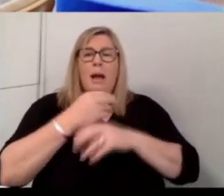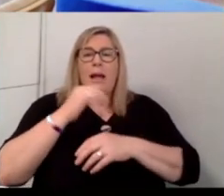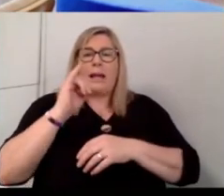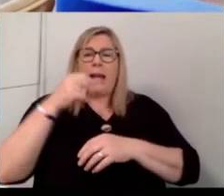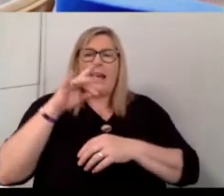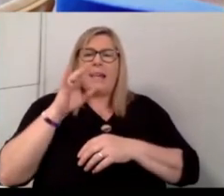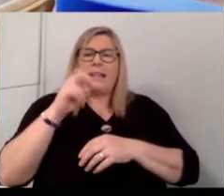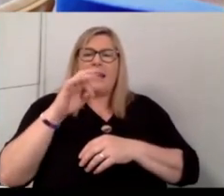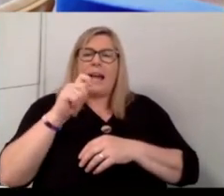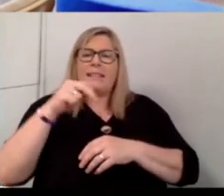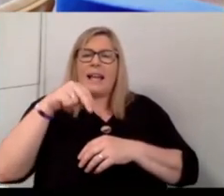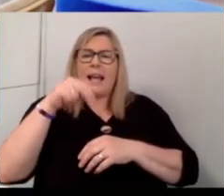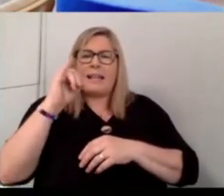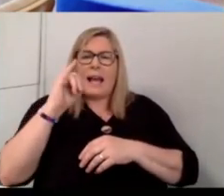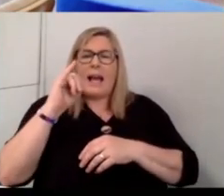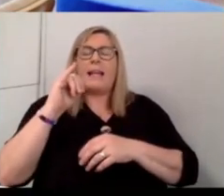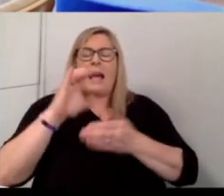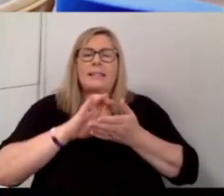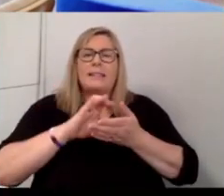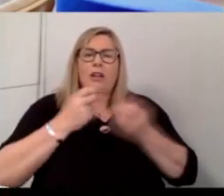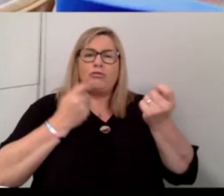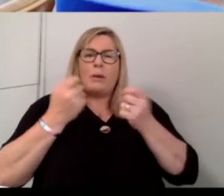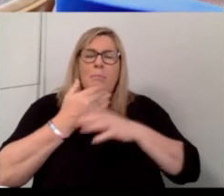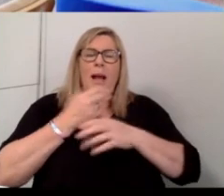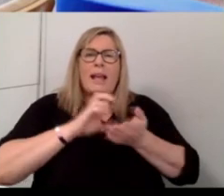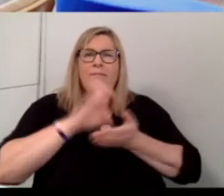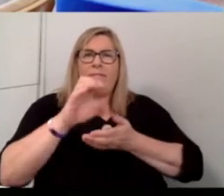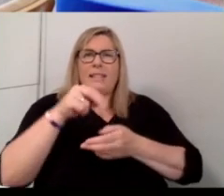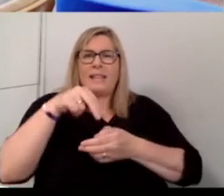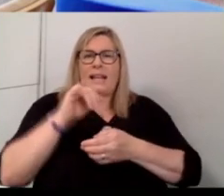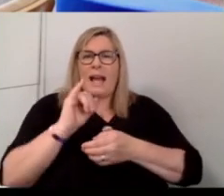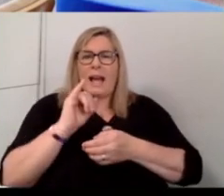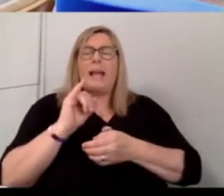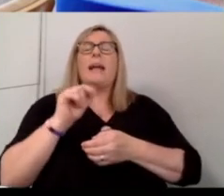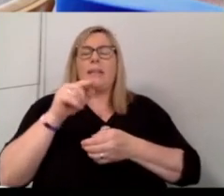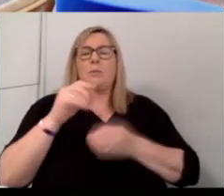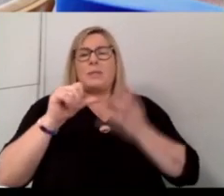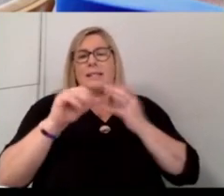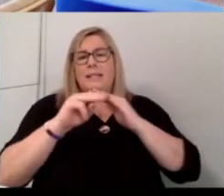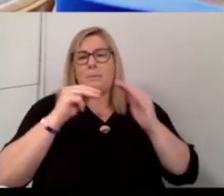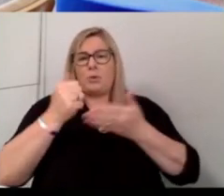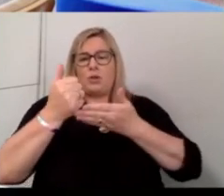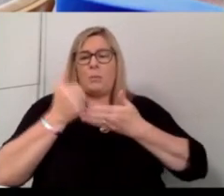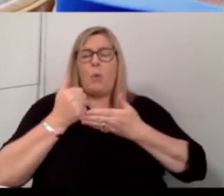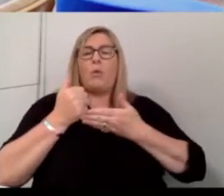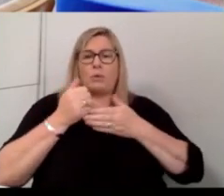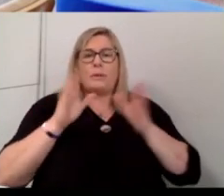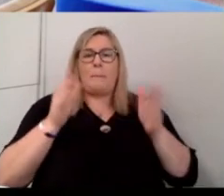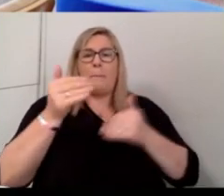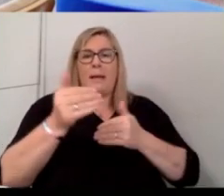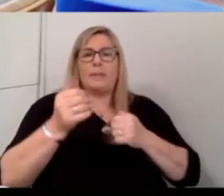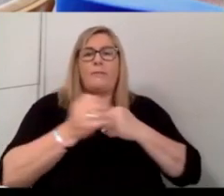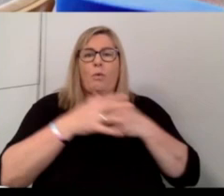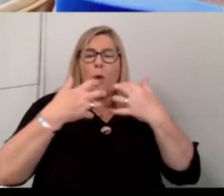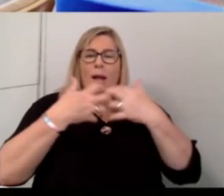by Invest NI. So that was a six month support package for, as a tech company,